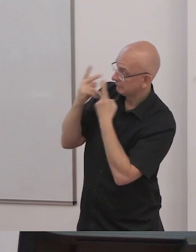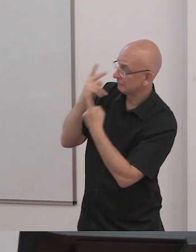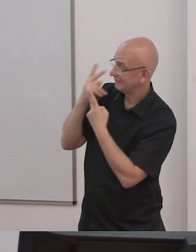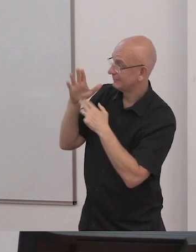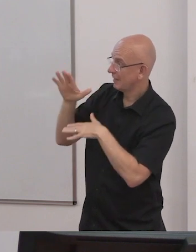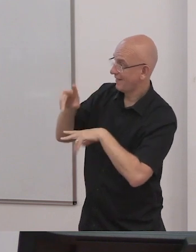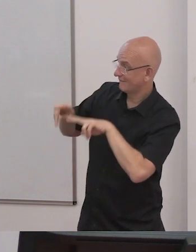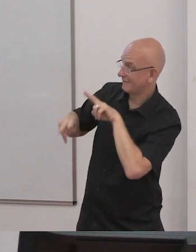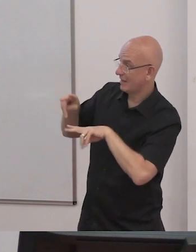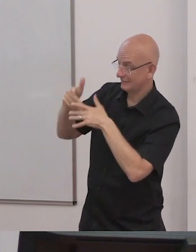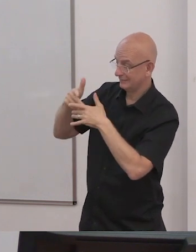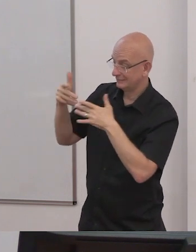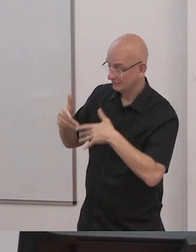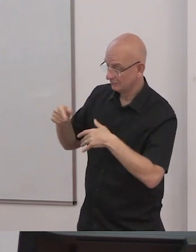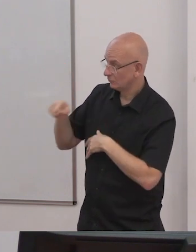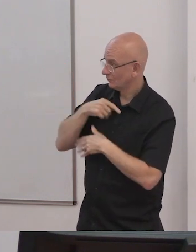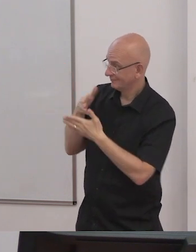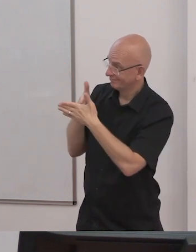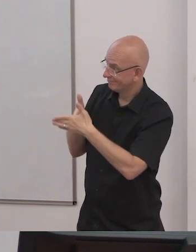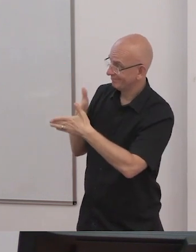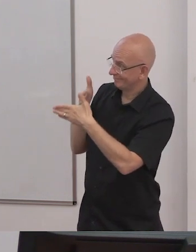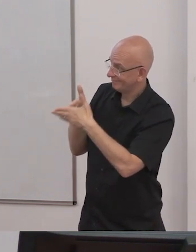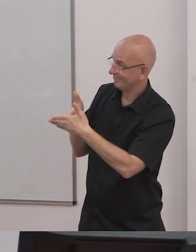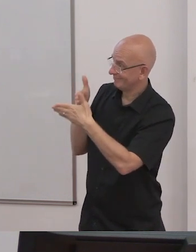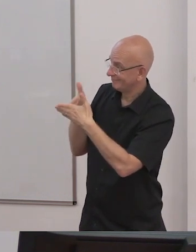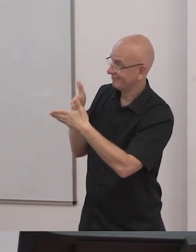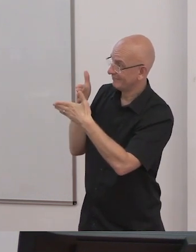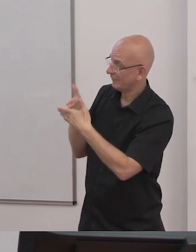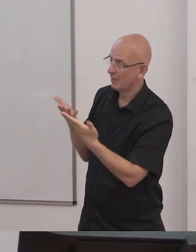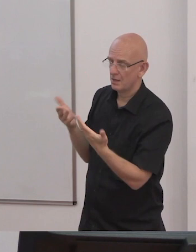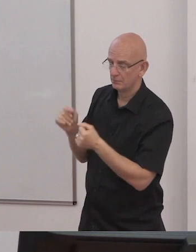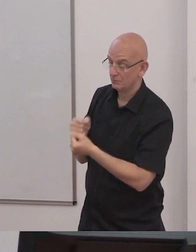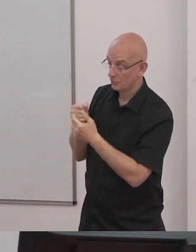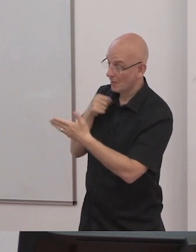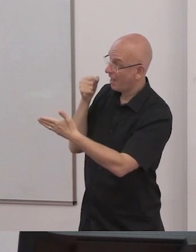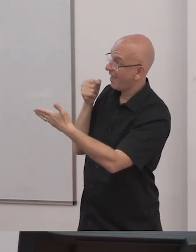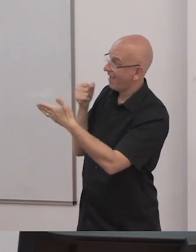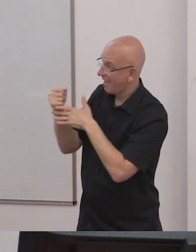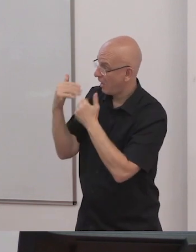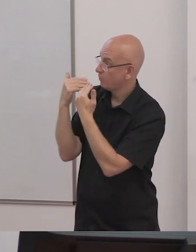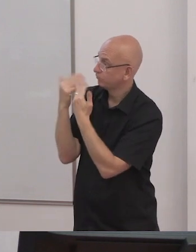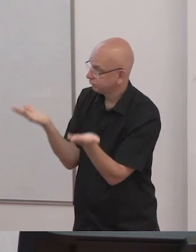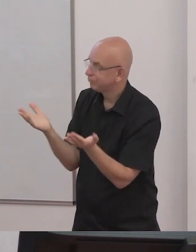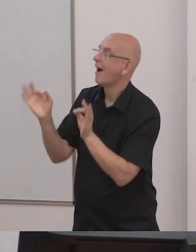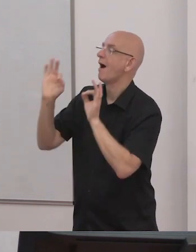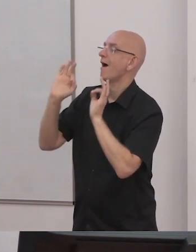It will require significant change from states' parties.